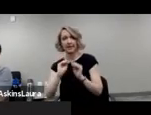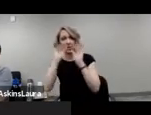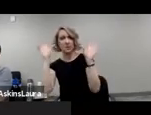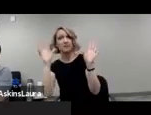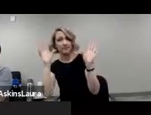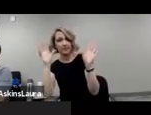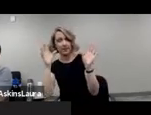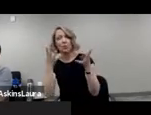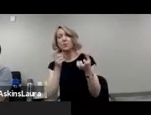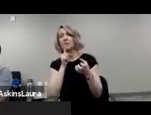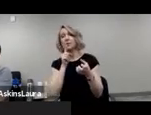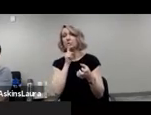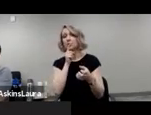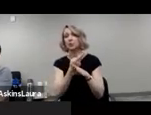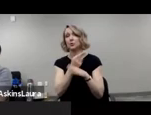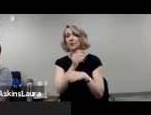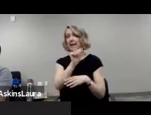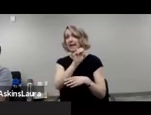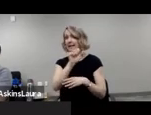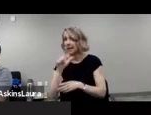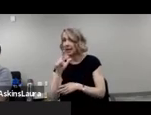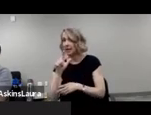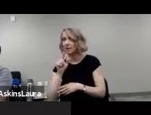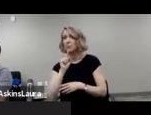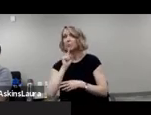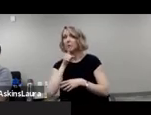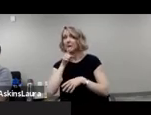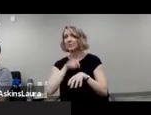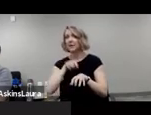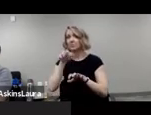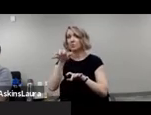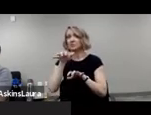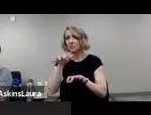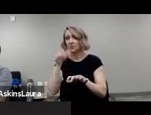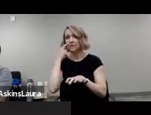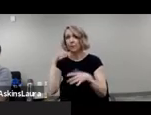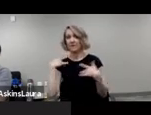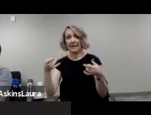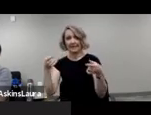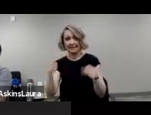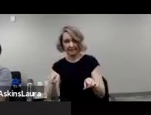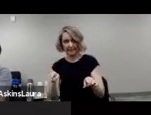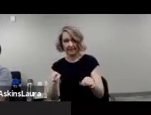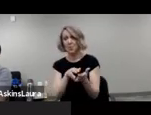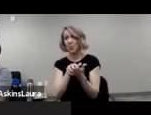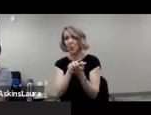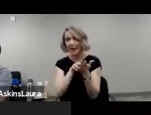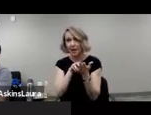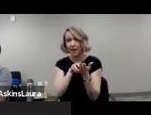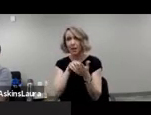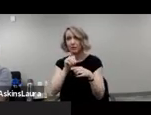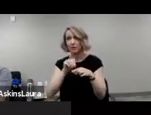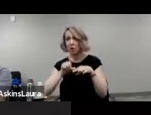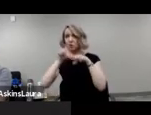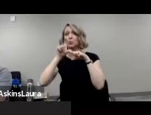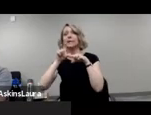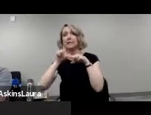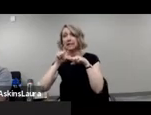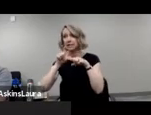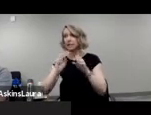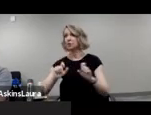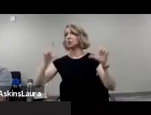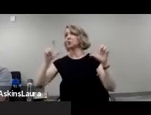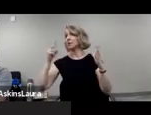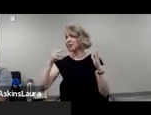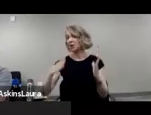make sure that you're using American Sign Language, real-time transcription at events, braille, large print, screen reader friendly